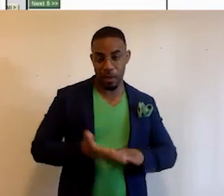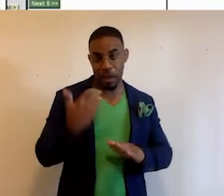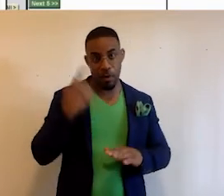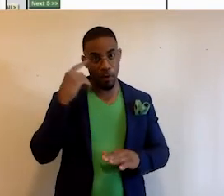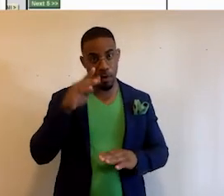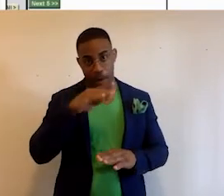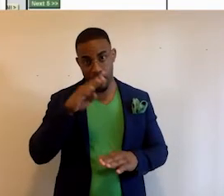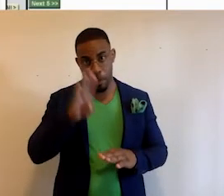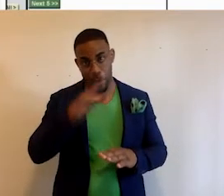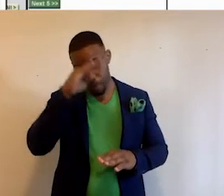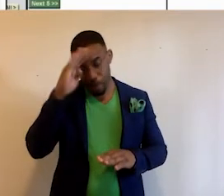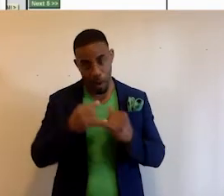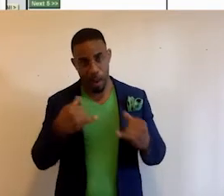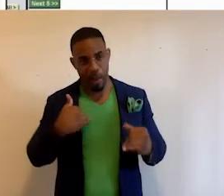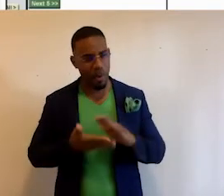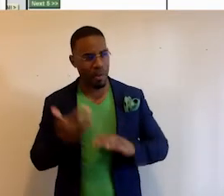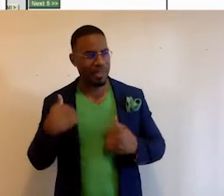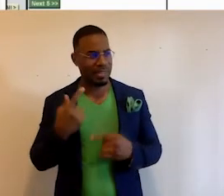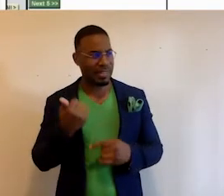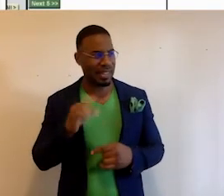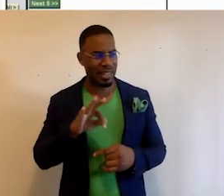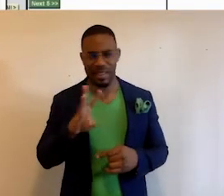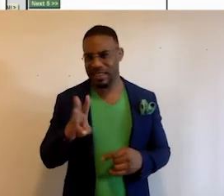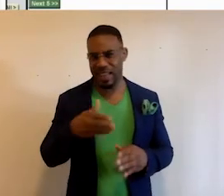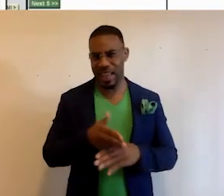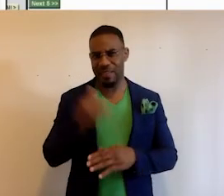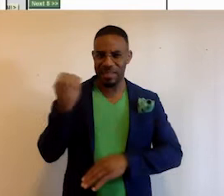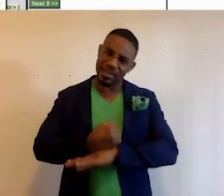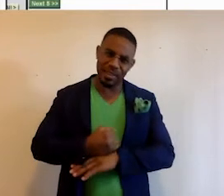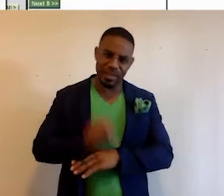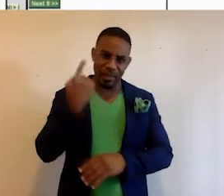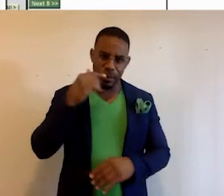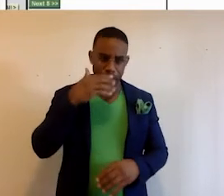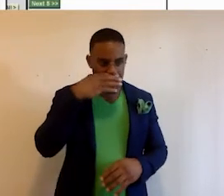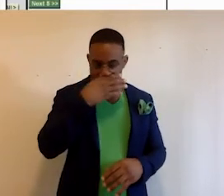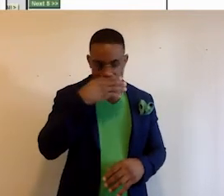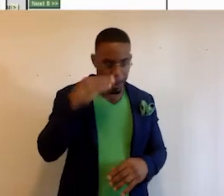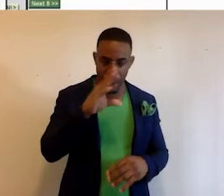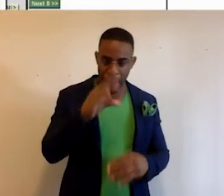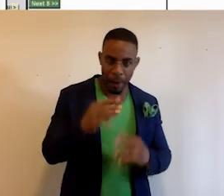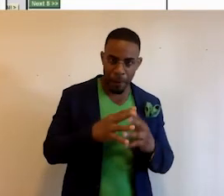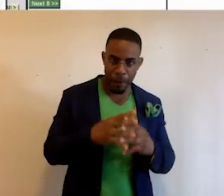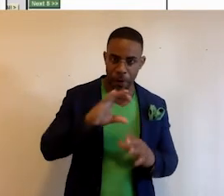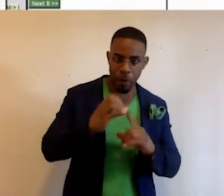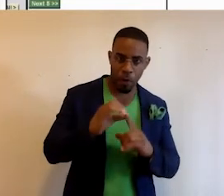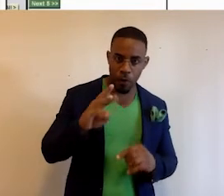Boston Blacks Online. I've been running that since 1996 after the shutdown of the Afro-American culture forums that I managed on